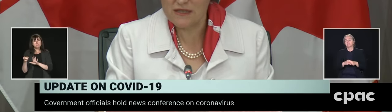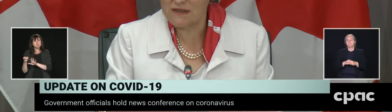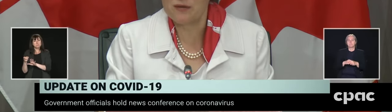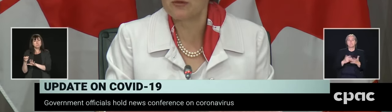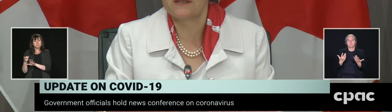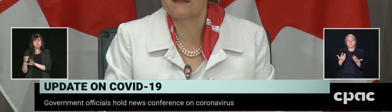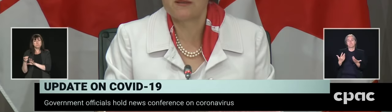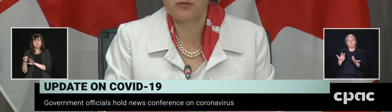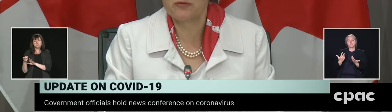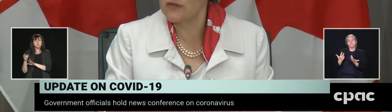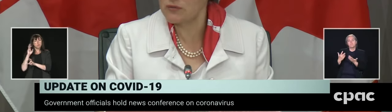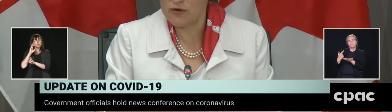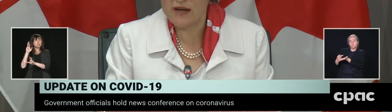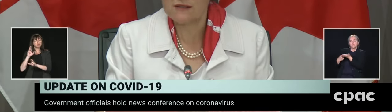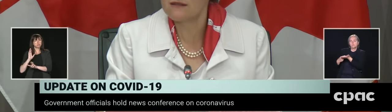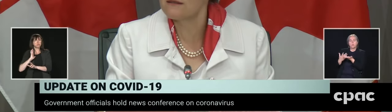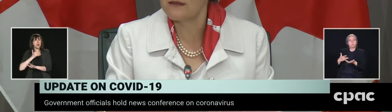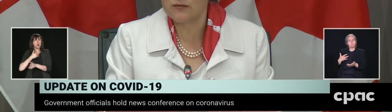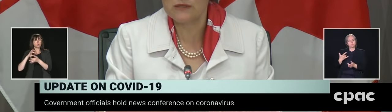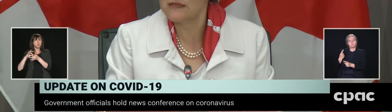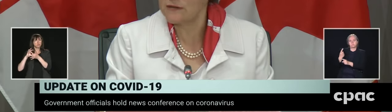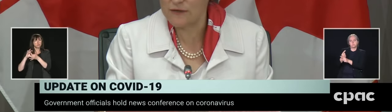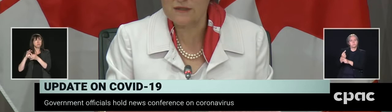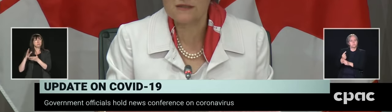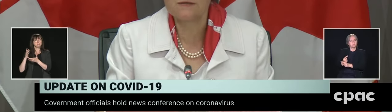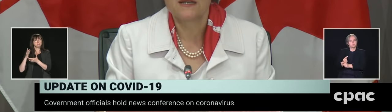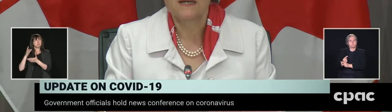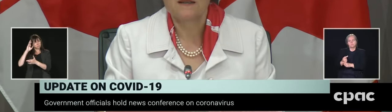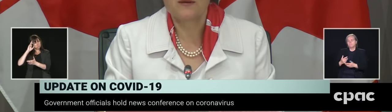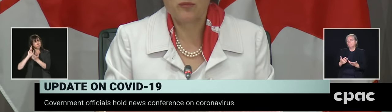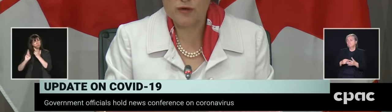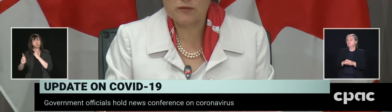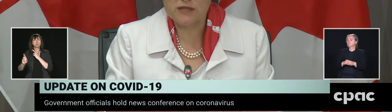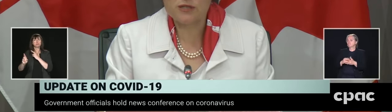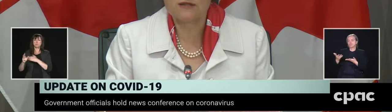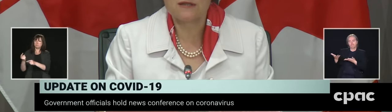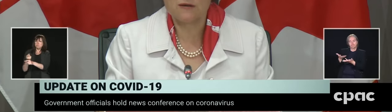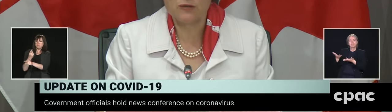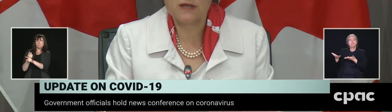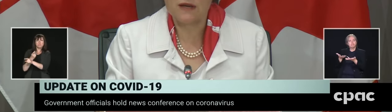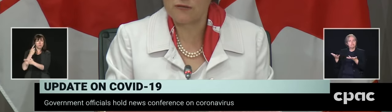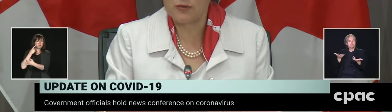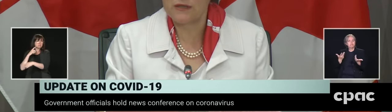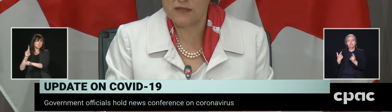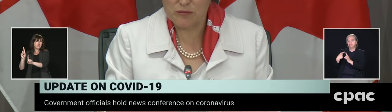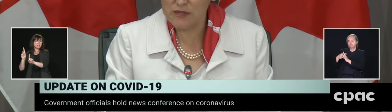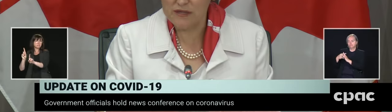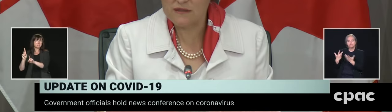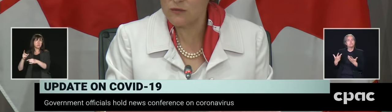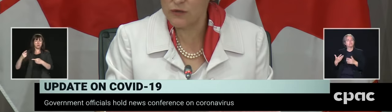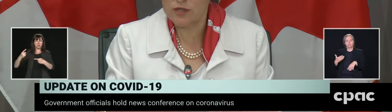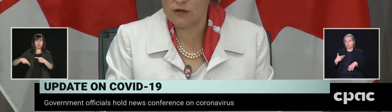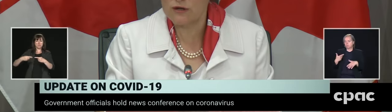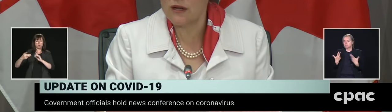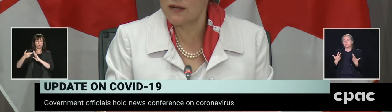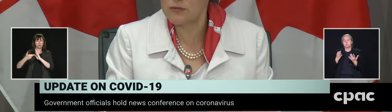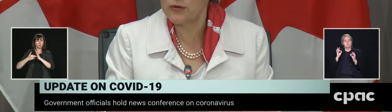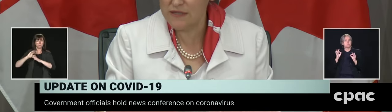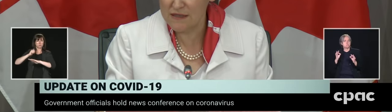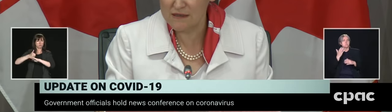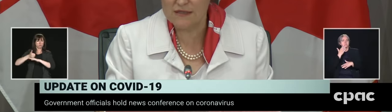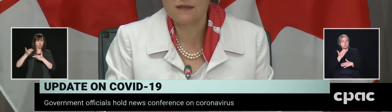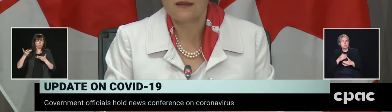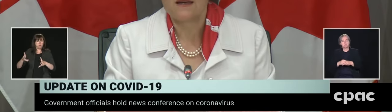have been really neighbourly. They've been really practical and really effective. The border measures that we have put in place, which are